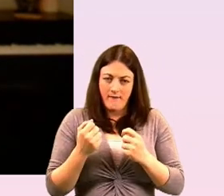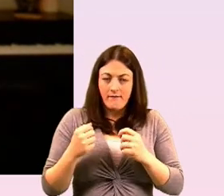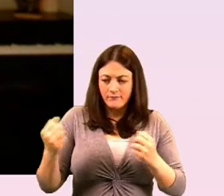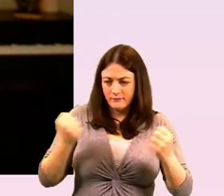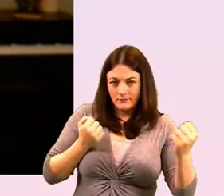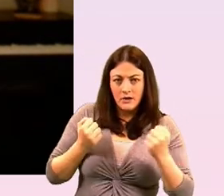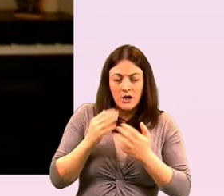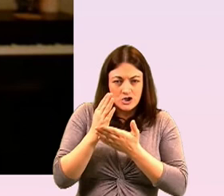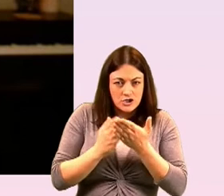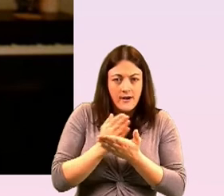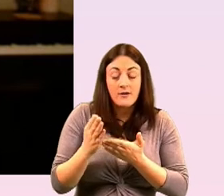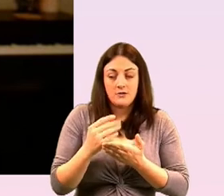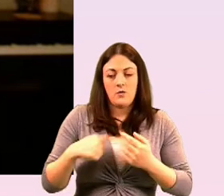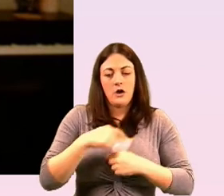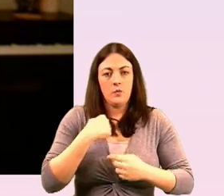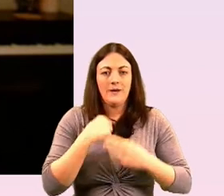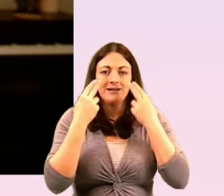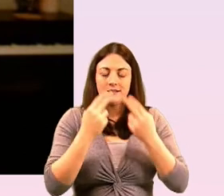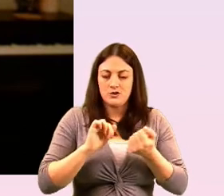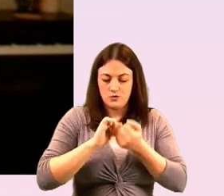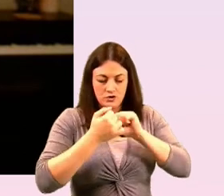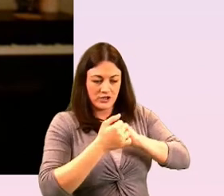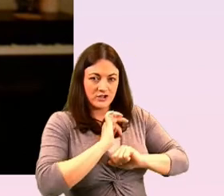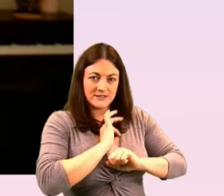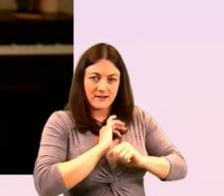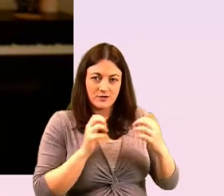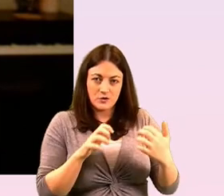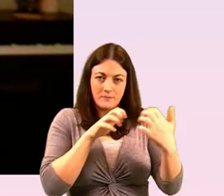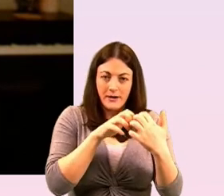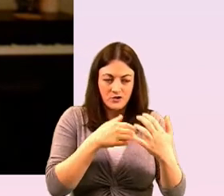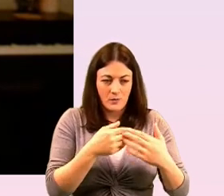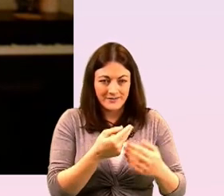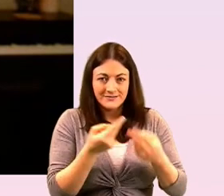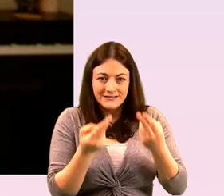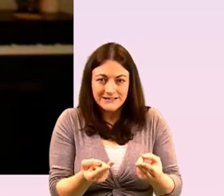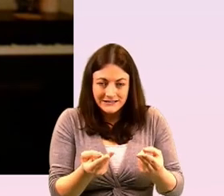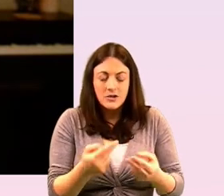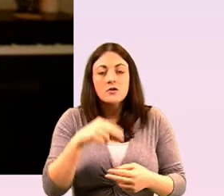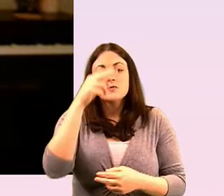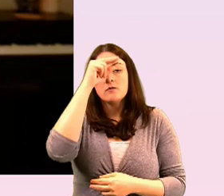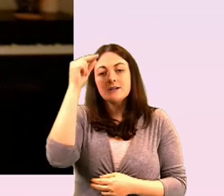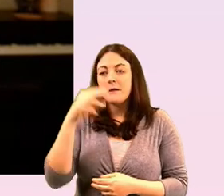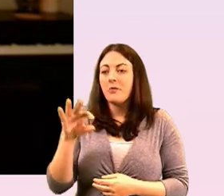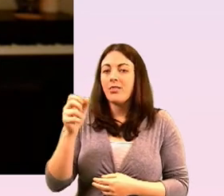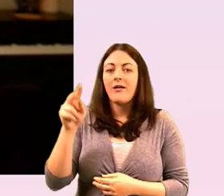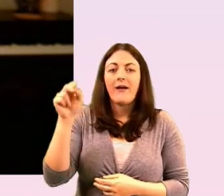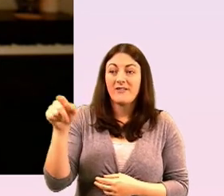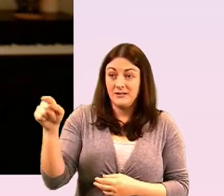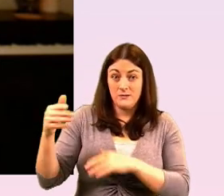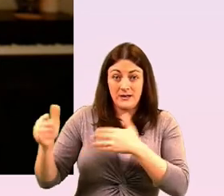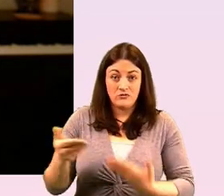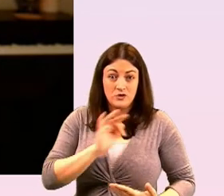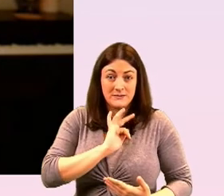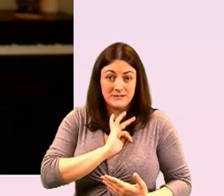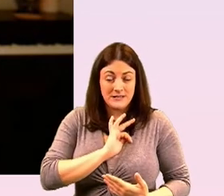because we have to change and evolve to meet the unique needs you know and even listening to gavin introducing himself there like one of the pieces that